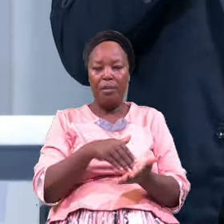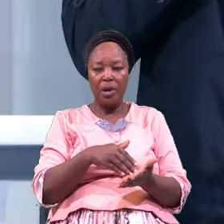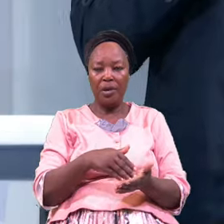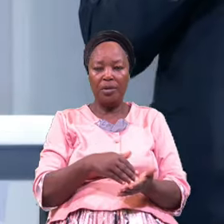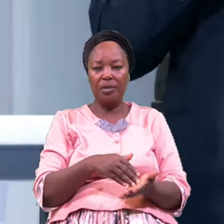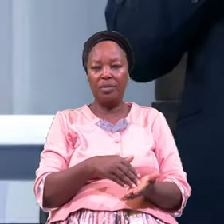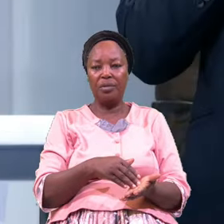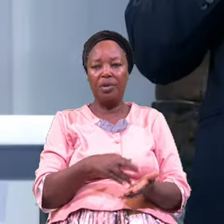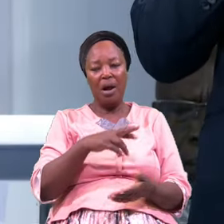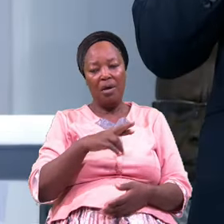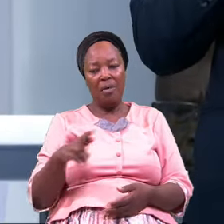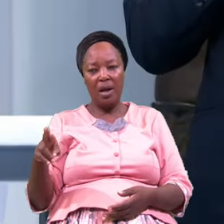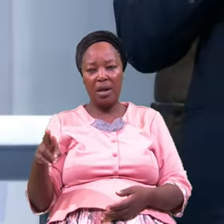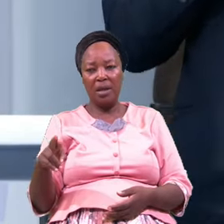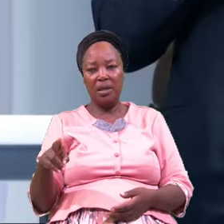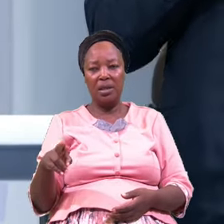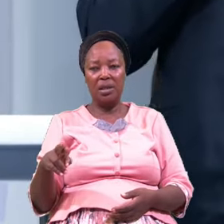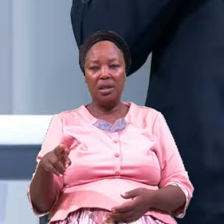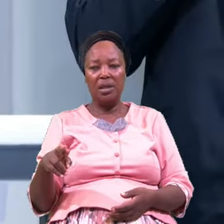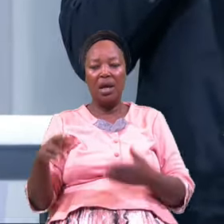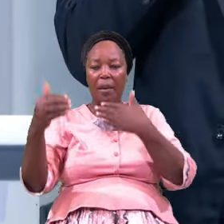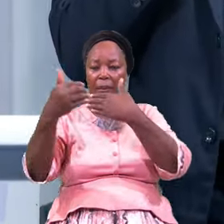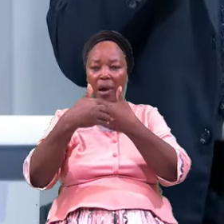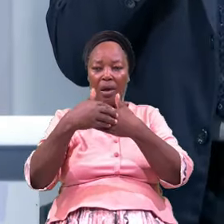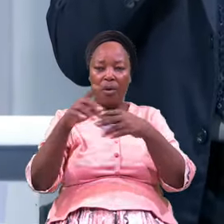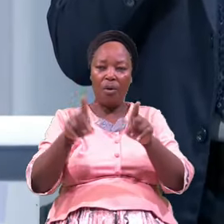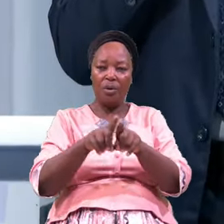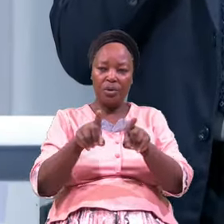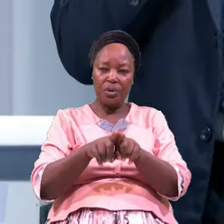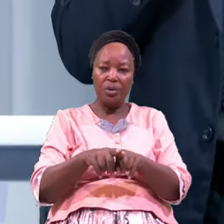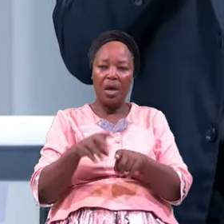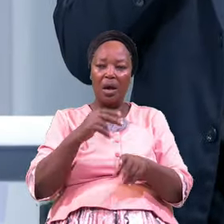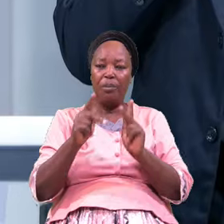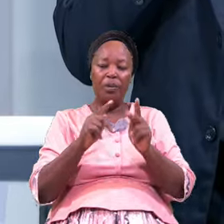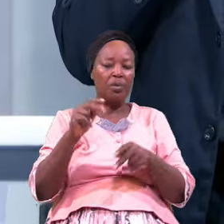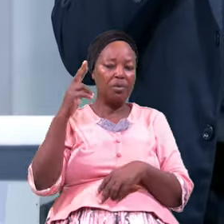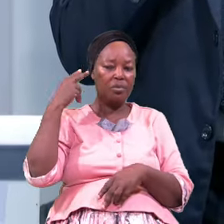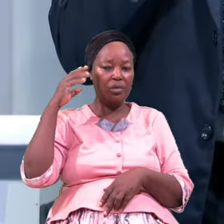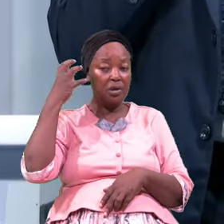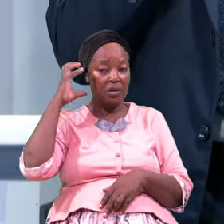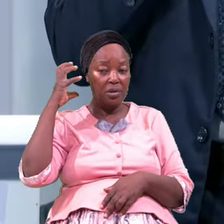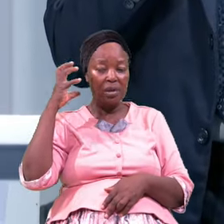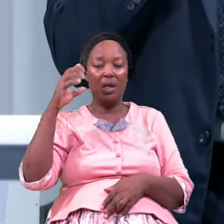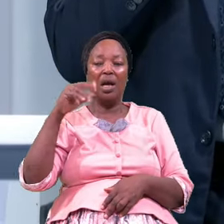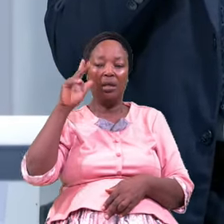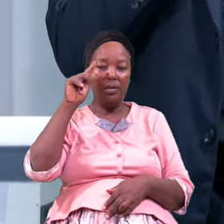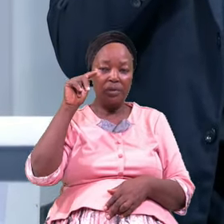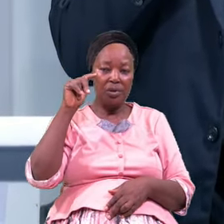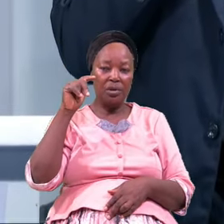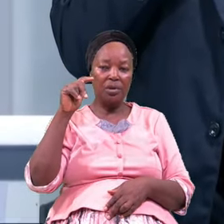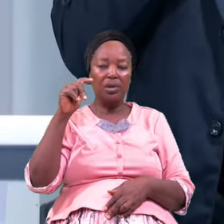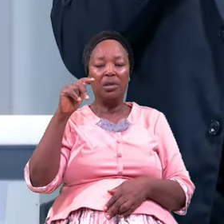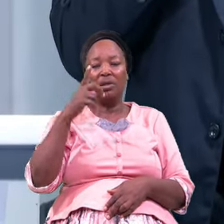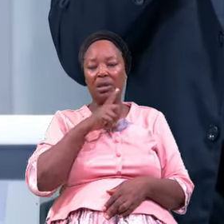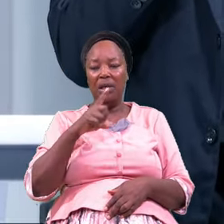On My Right And At The Back I Know There Are People Behind At The Road There